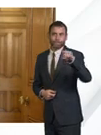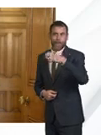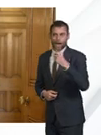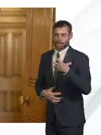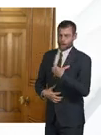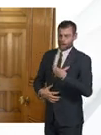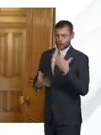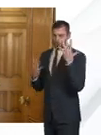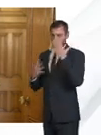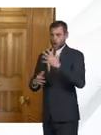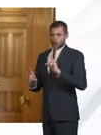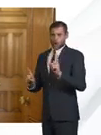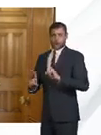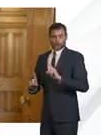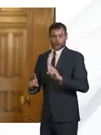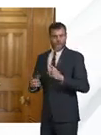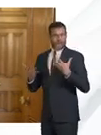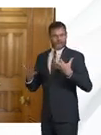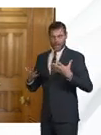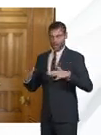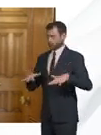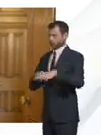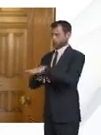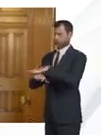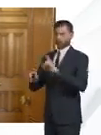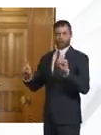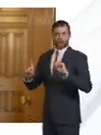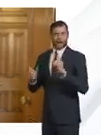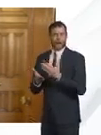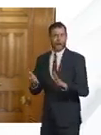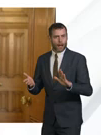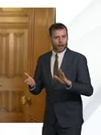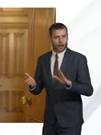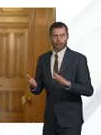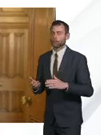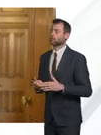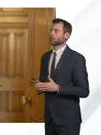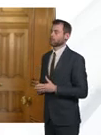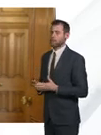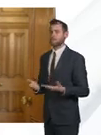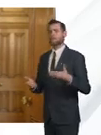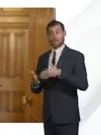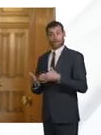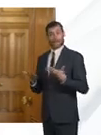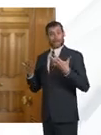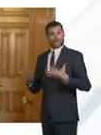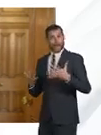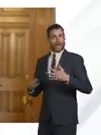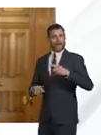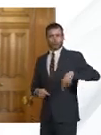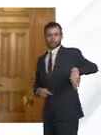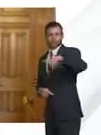while this is a great time of turbulence it is a moment too that the country can come together in that national effort